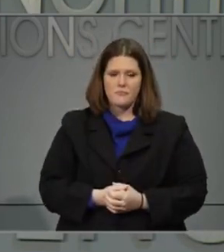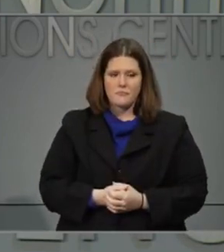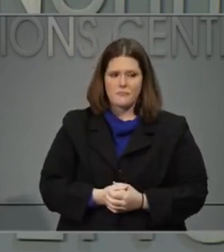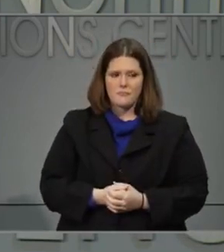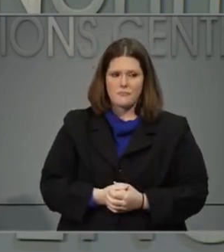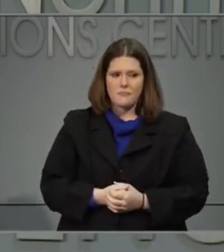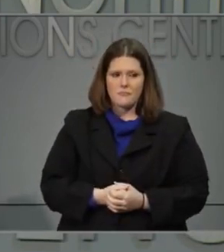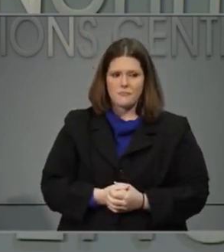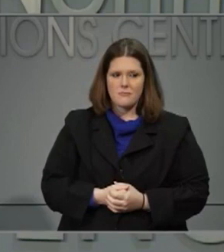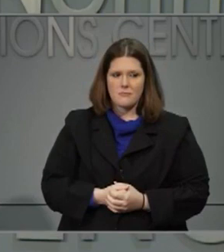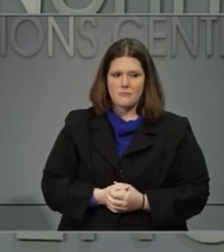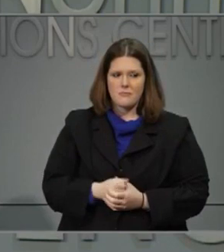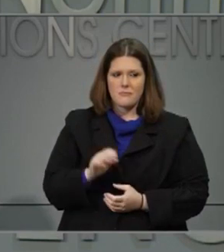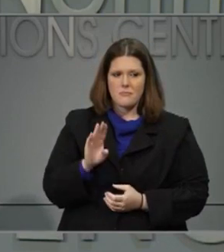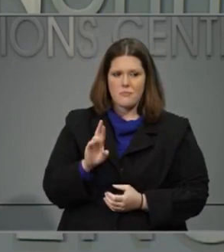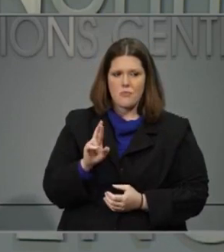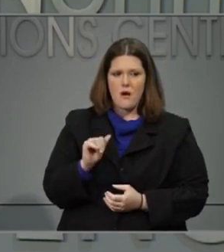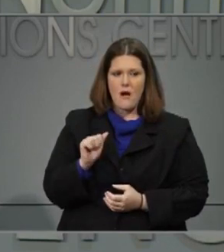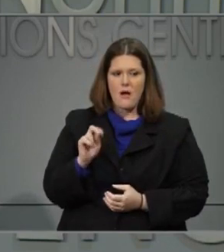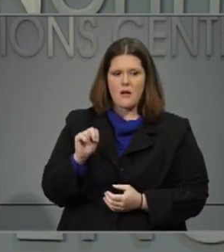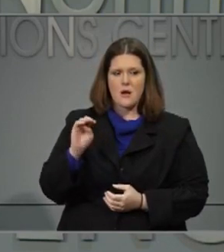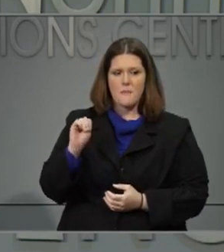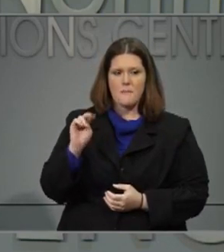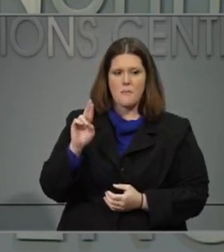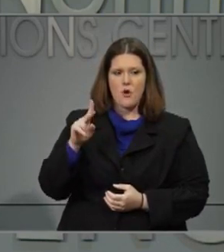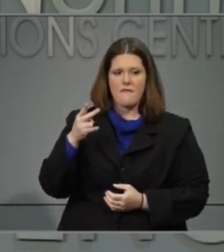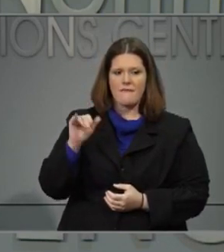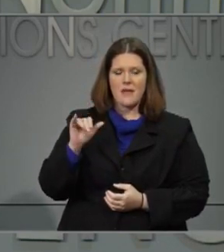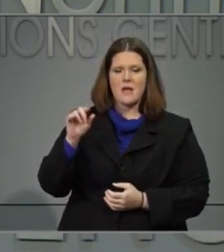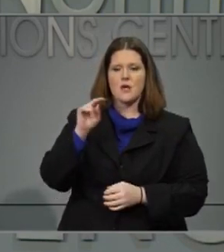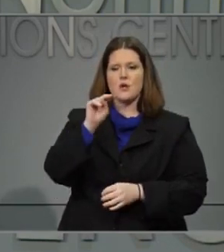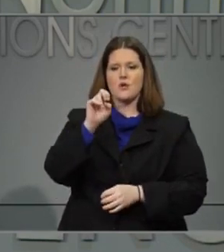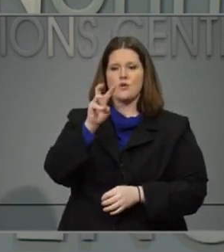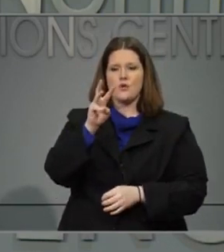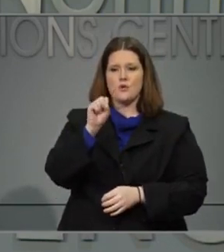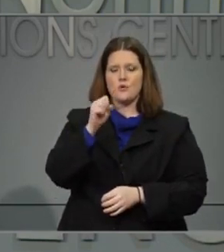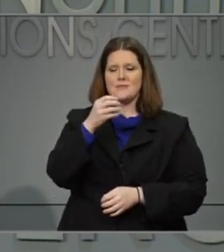Our first question is from Brian Murphy, News Observer and Charlotte Observer.